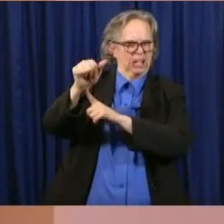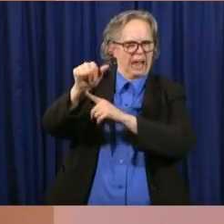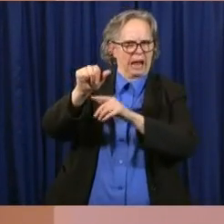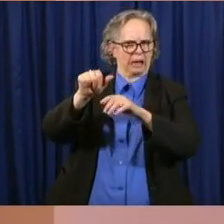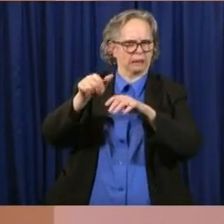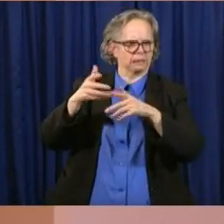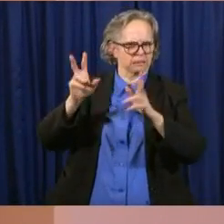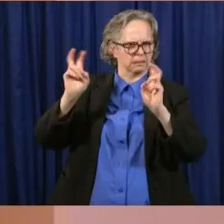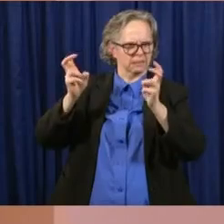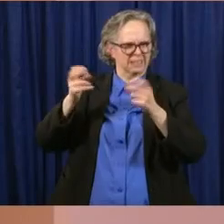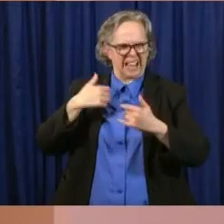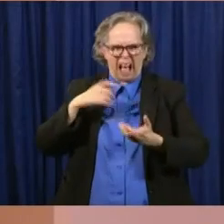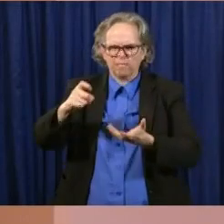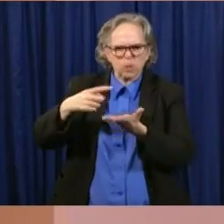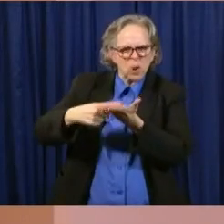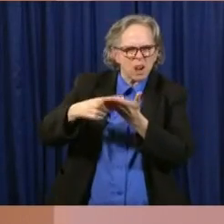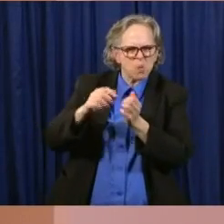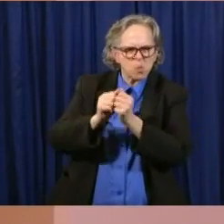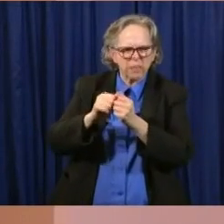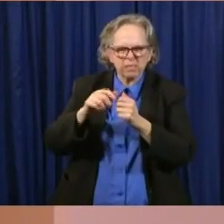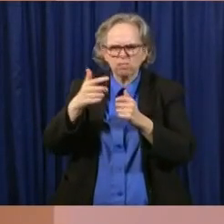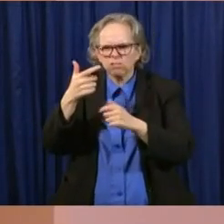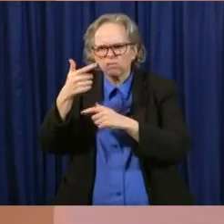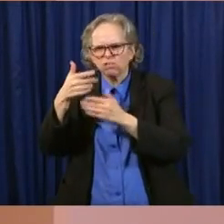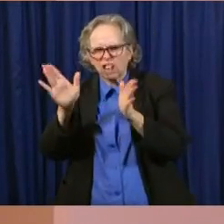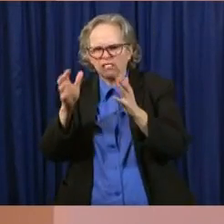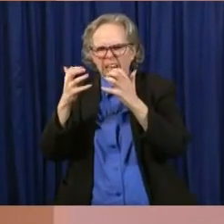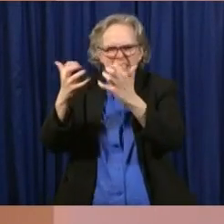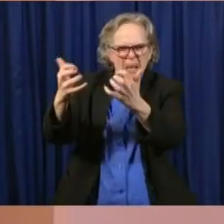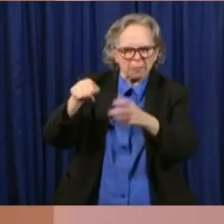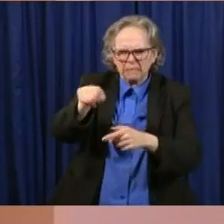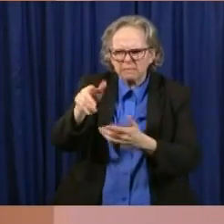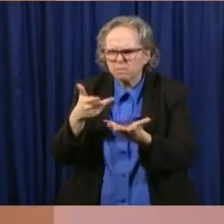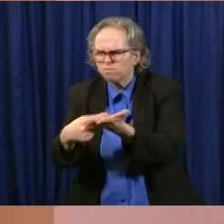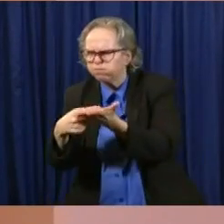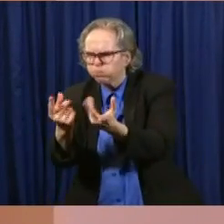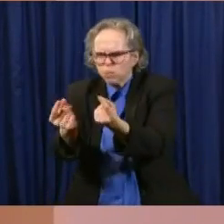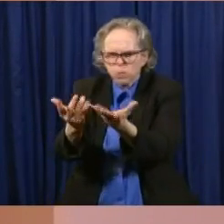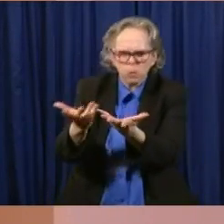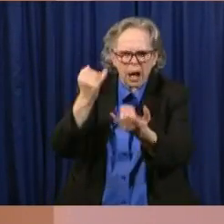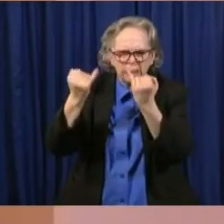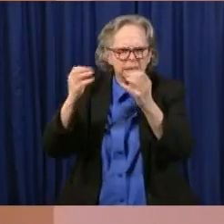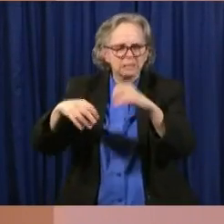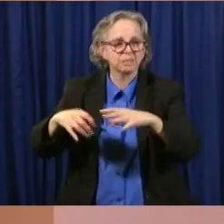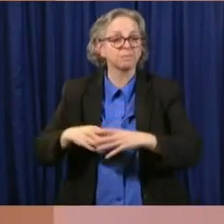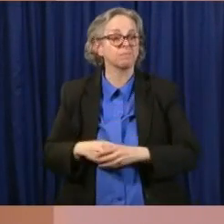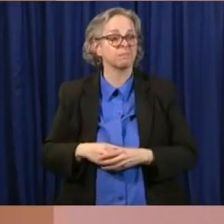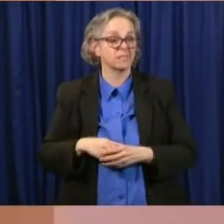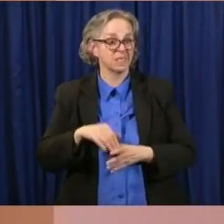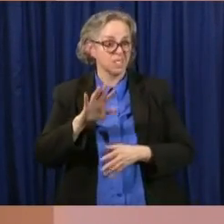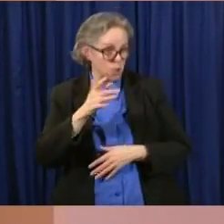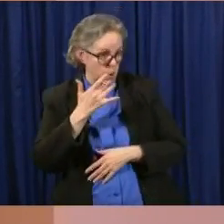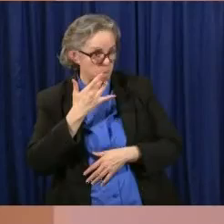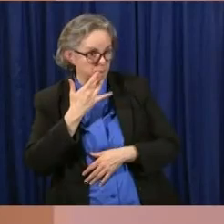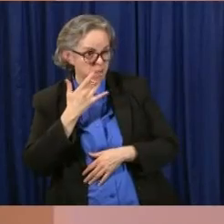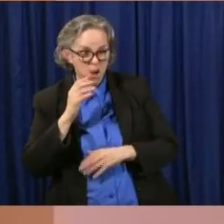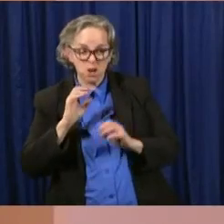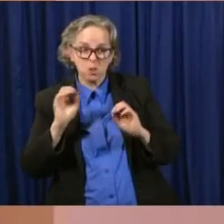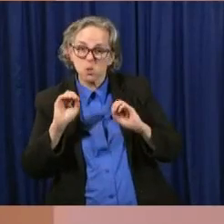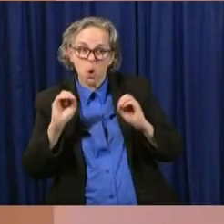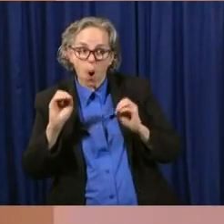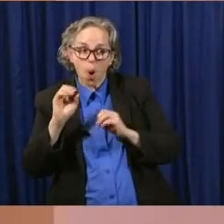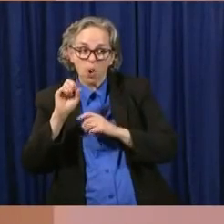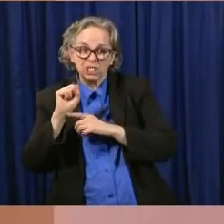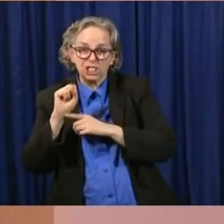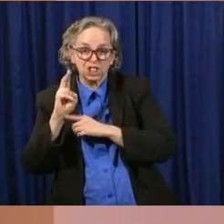have to do in consultation and with the support of the General Assembly. Would you prefer that there be no surcharges on employers given the circumstances?